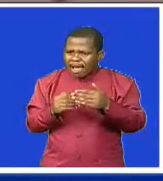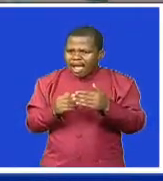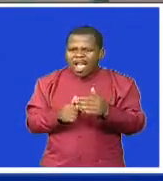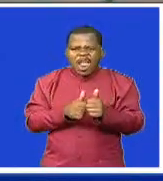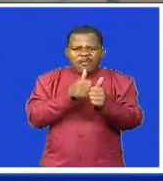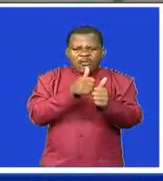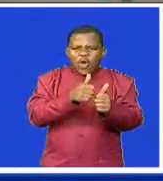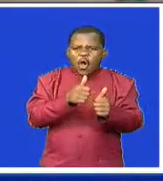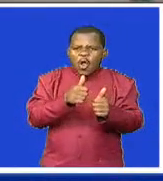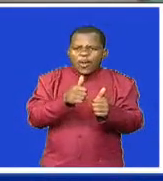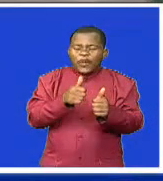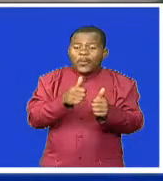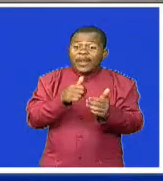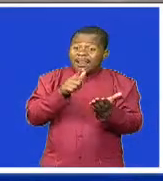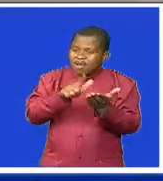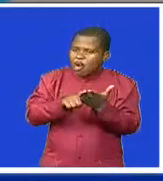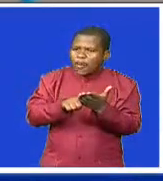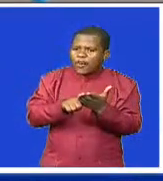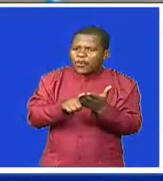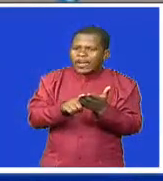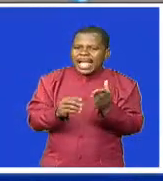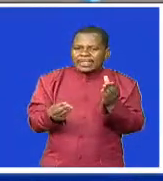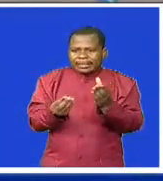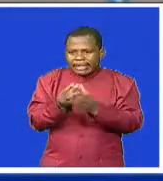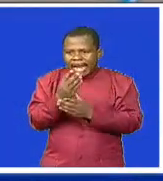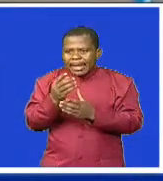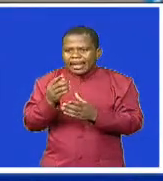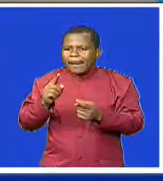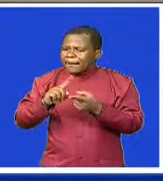The new season kicks off this coming Saturday.